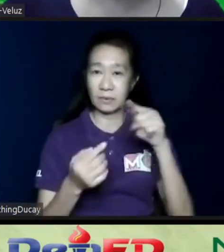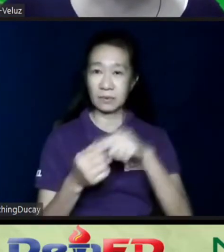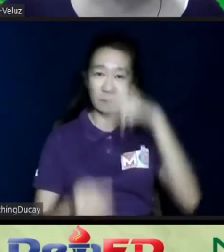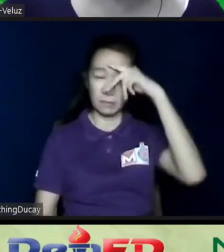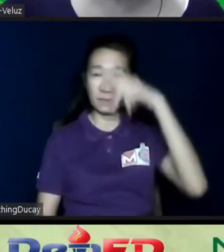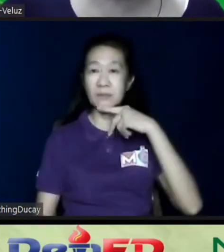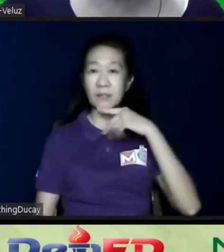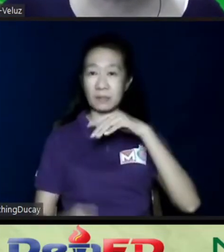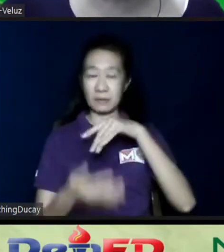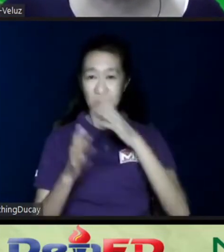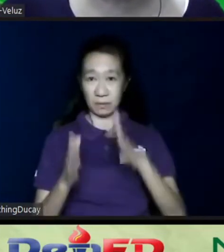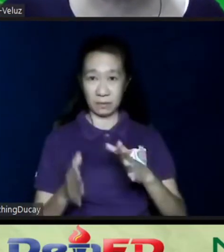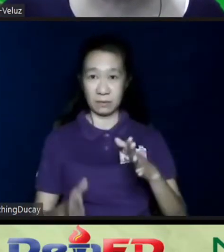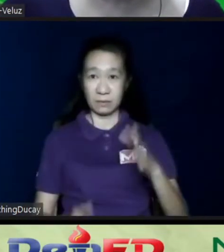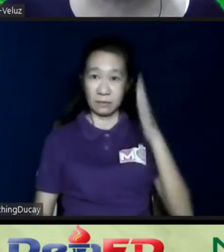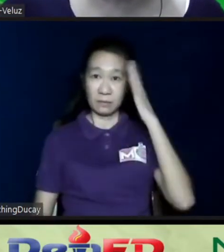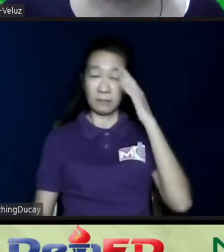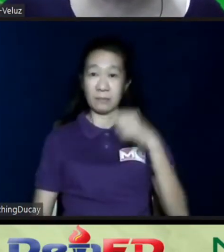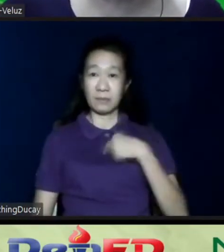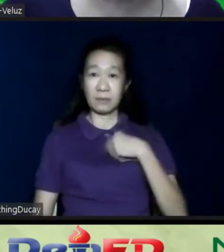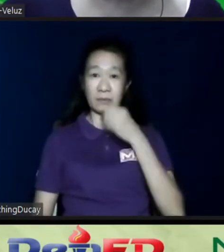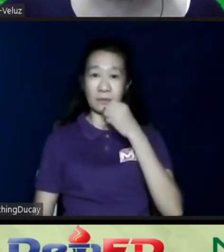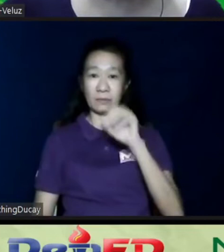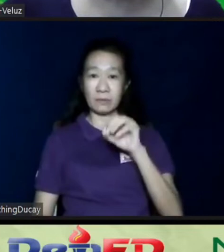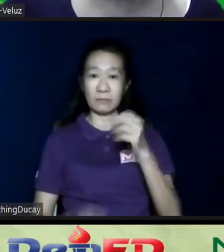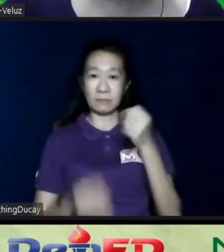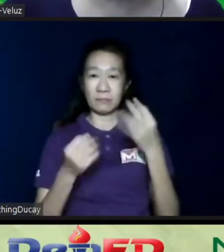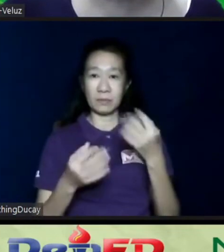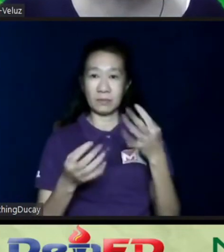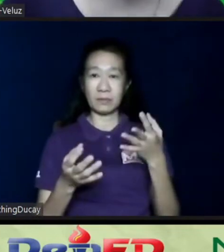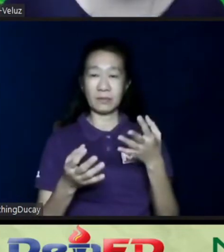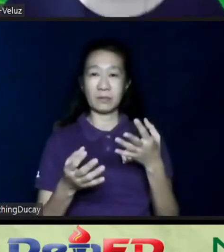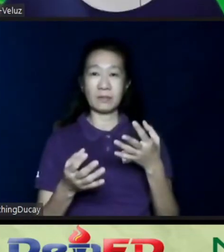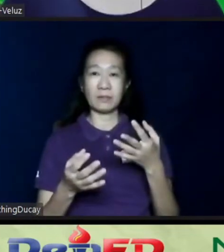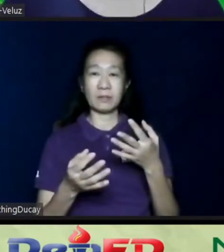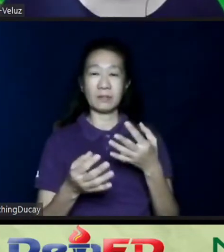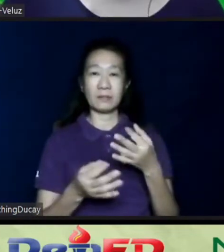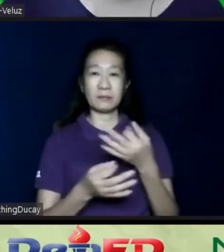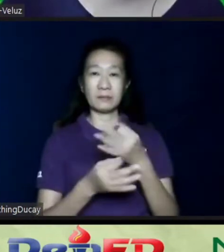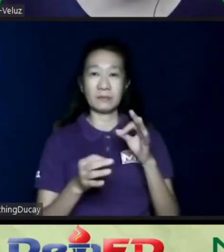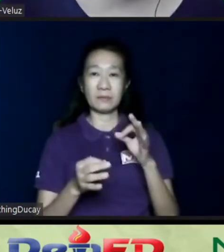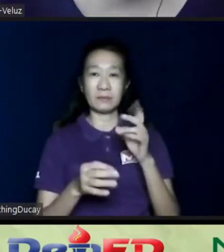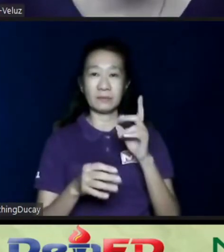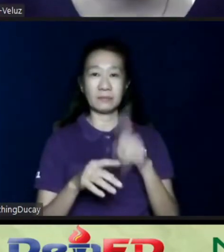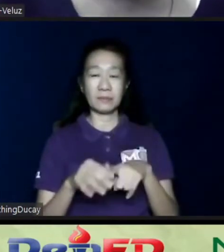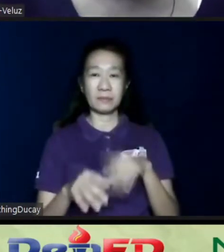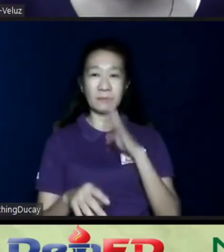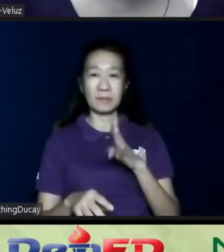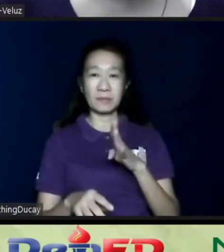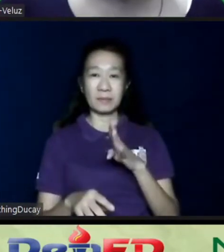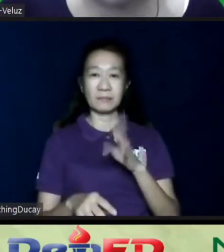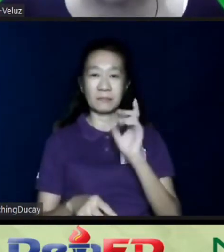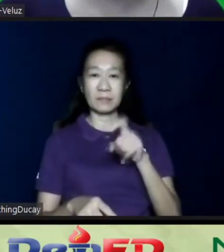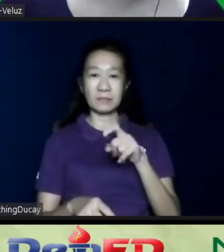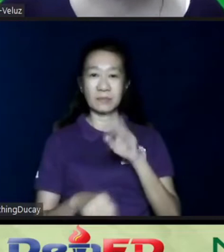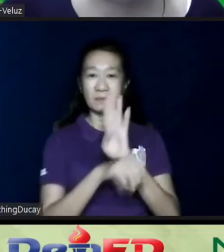and the students find out that it's me who's ordering ang daming freebies, kaya sabi ko, cannot be, this is supposed to be a